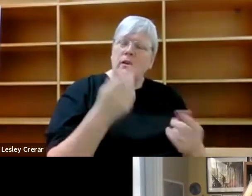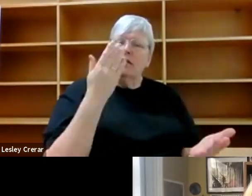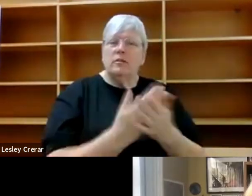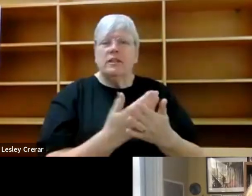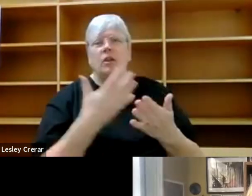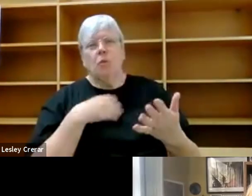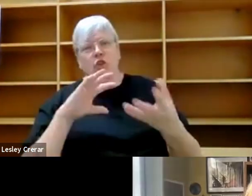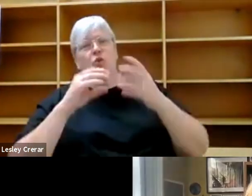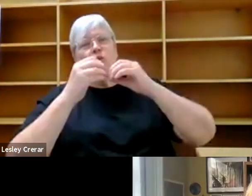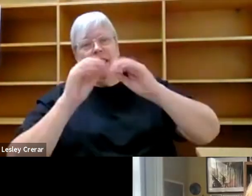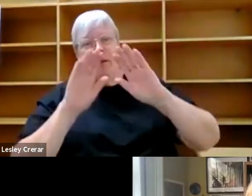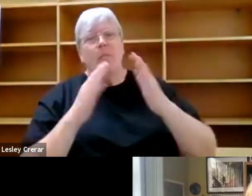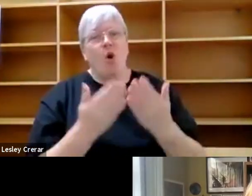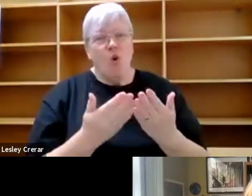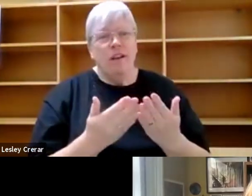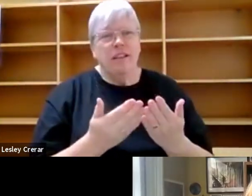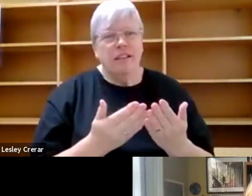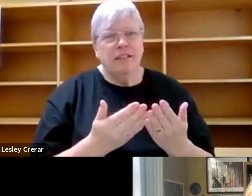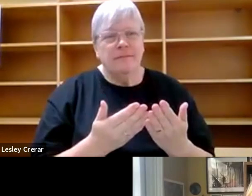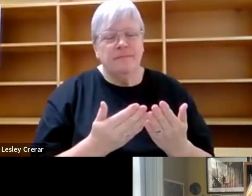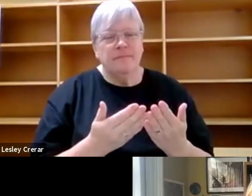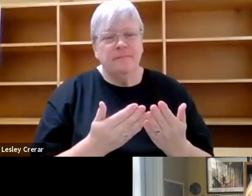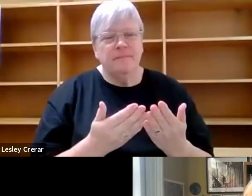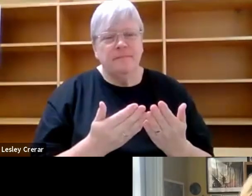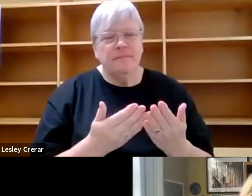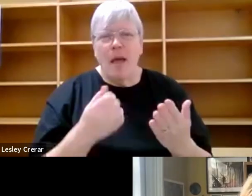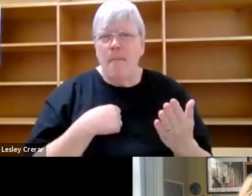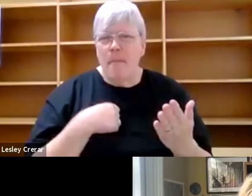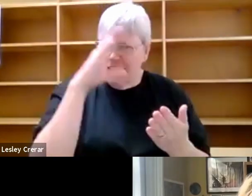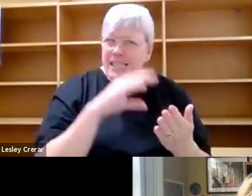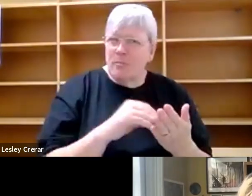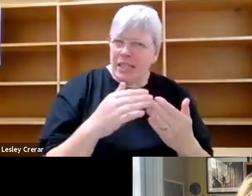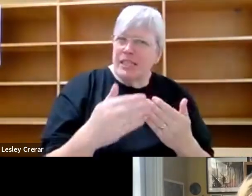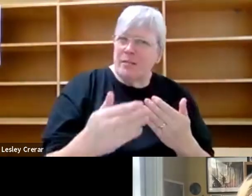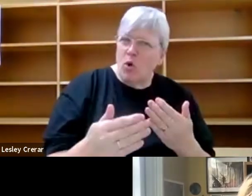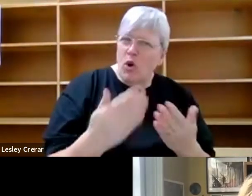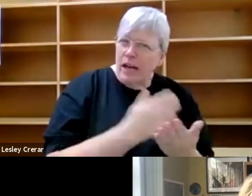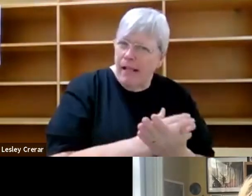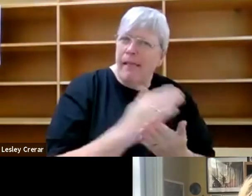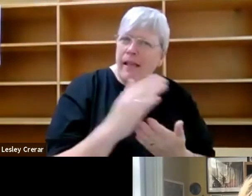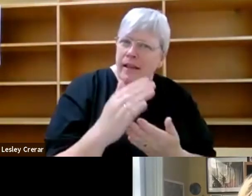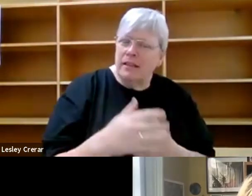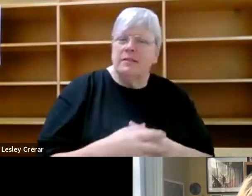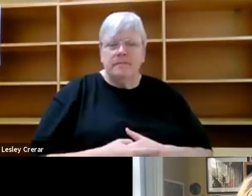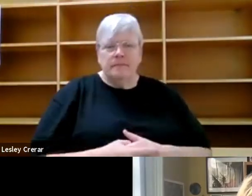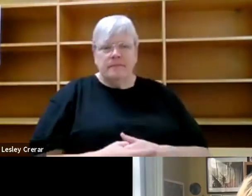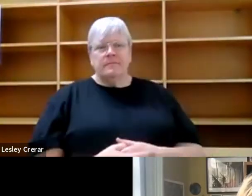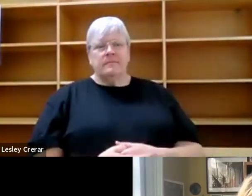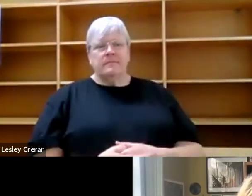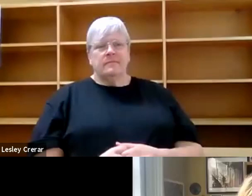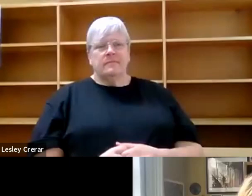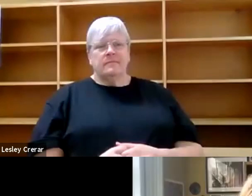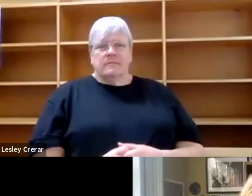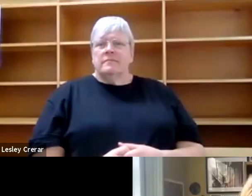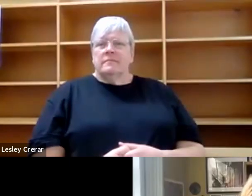create a book that I don't know, somehow reflected my own experience much more coherently. Yeah, it's really,